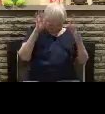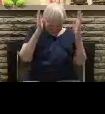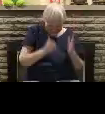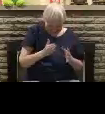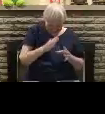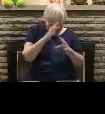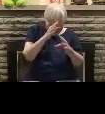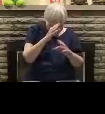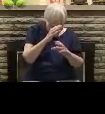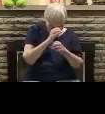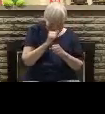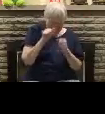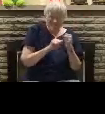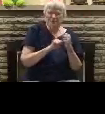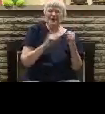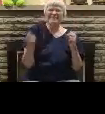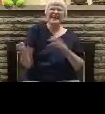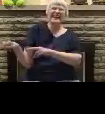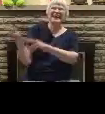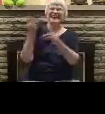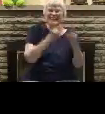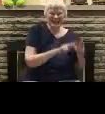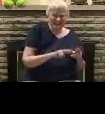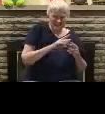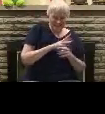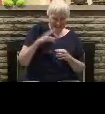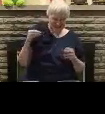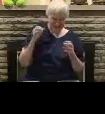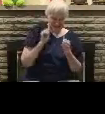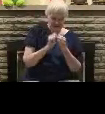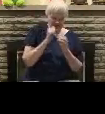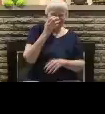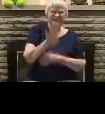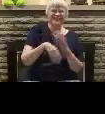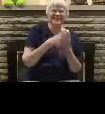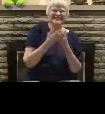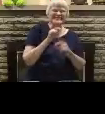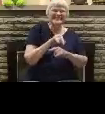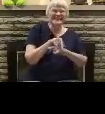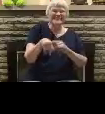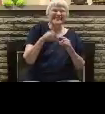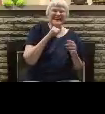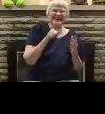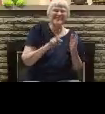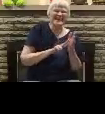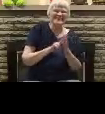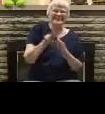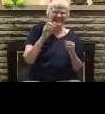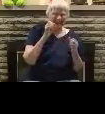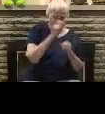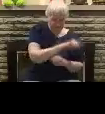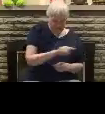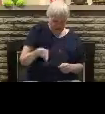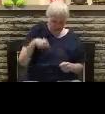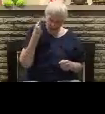laying the groundwork. Getting everybody ready. Verse 10 Read that. And with all deceivableness of unrighteousness